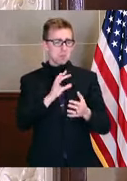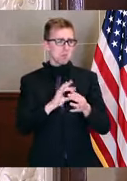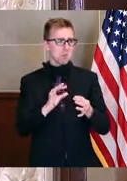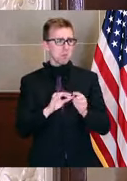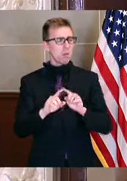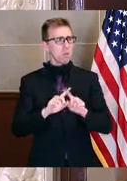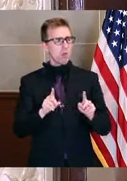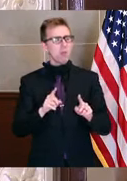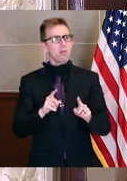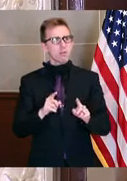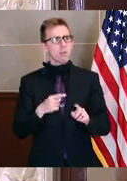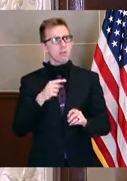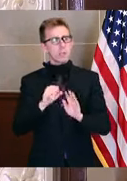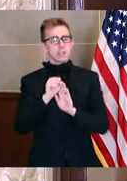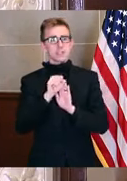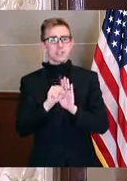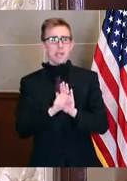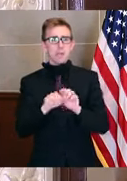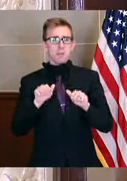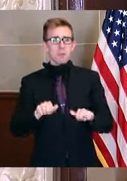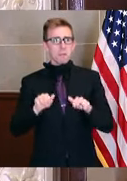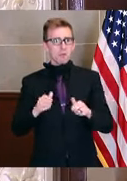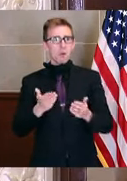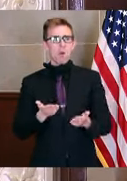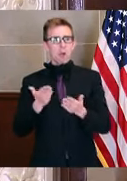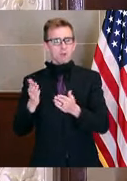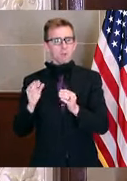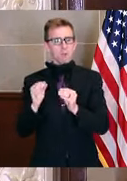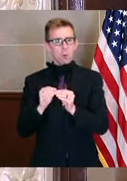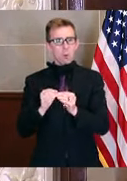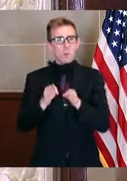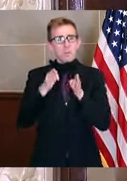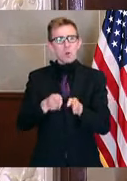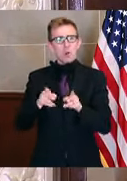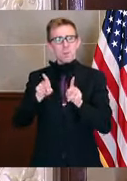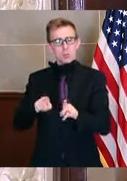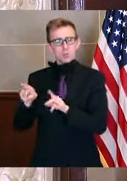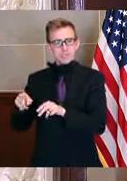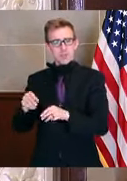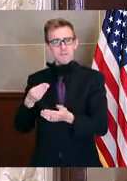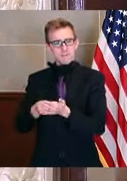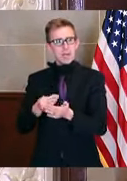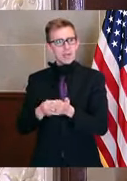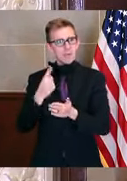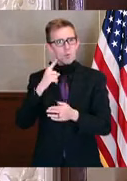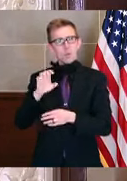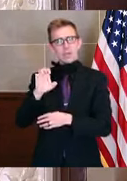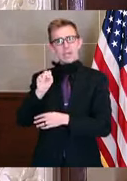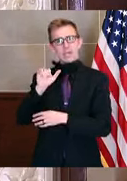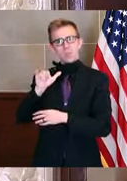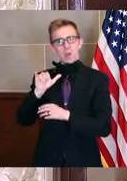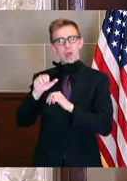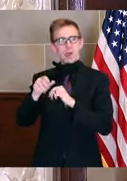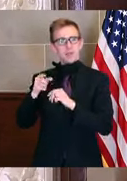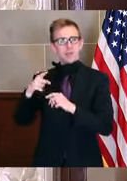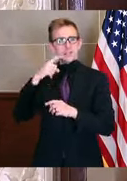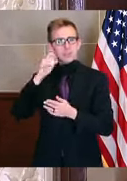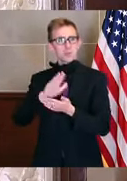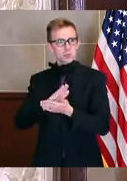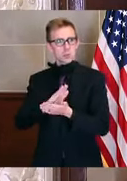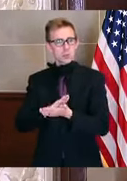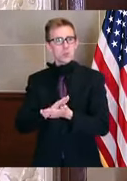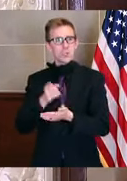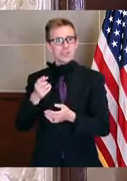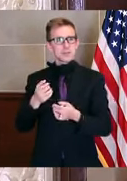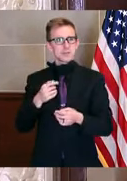but is the state possibly going to offer more per-pupil funding for extended school years? Since students have missed essentially an